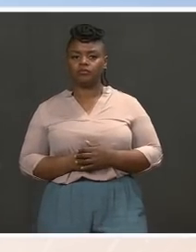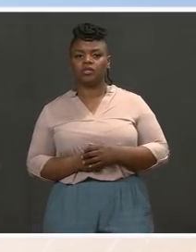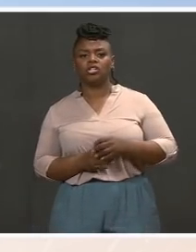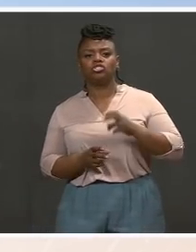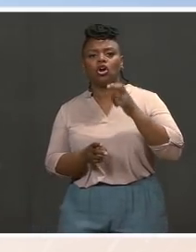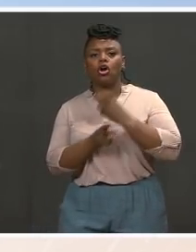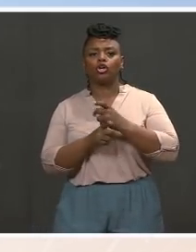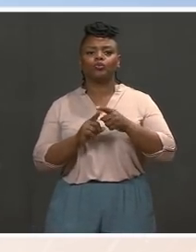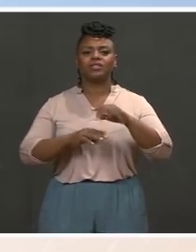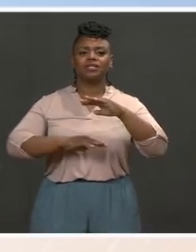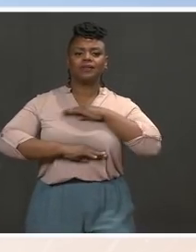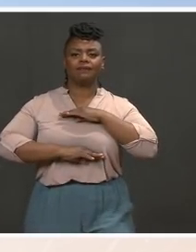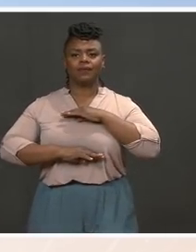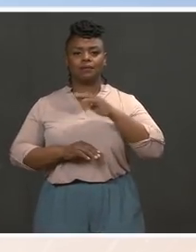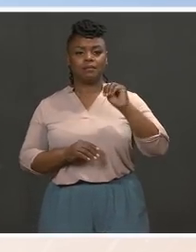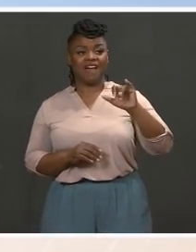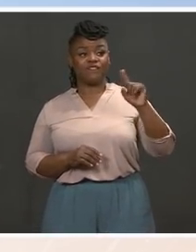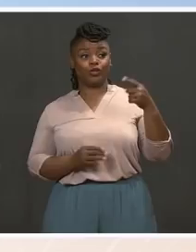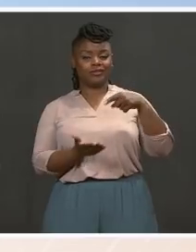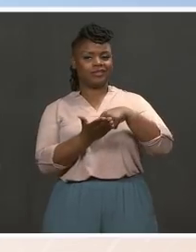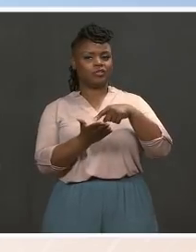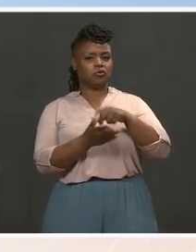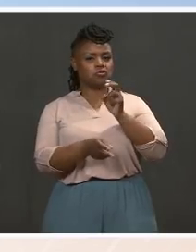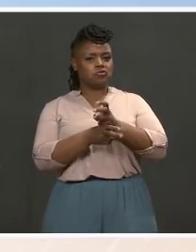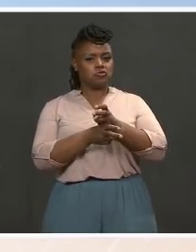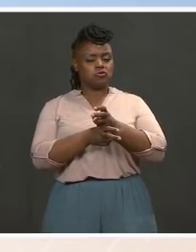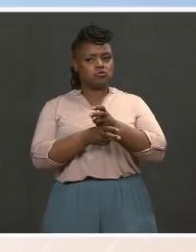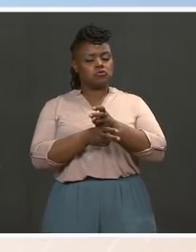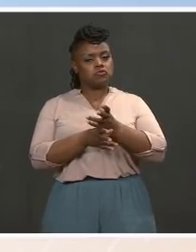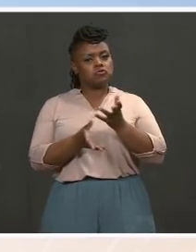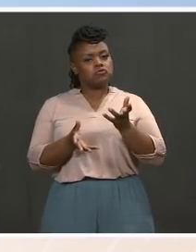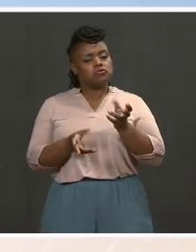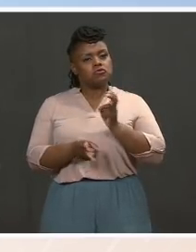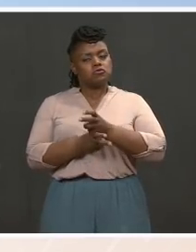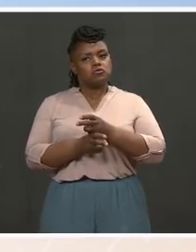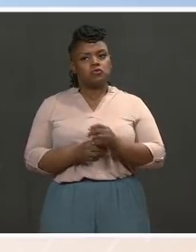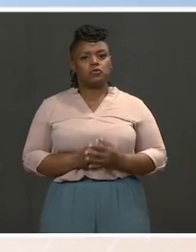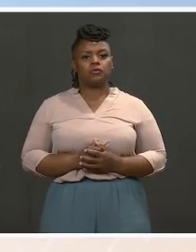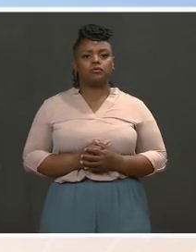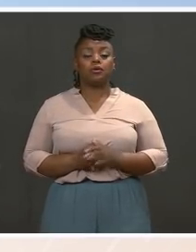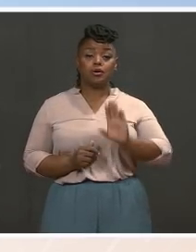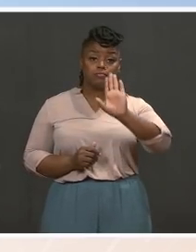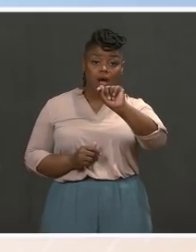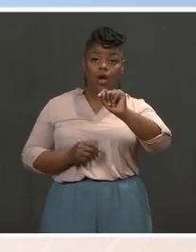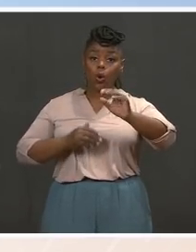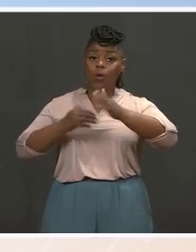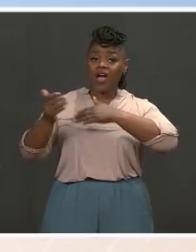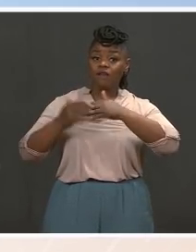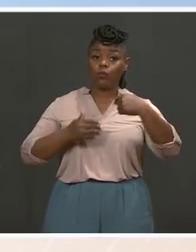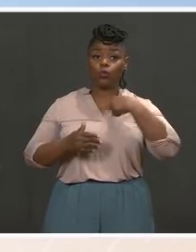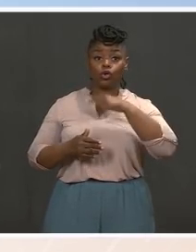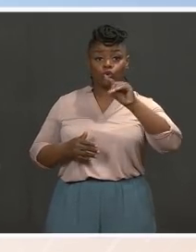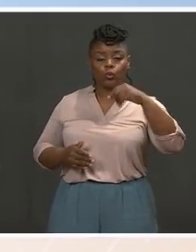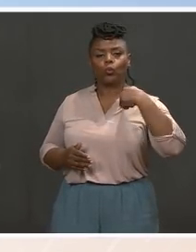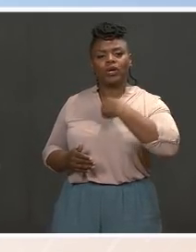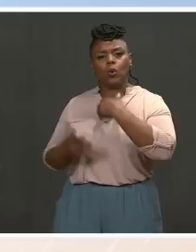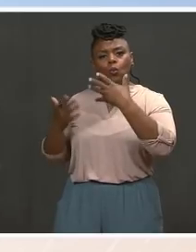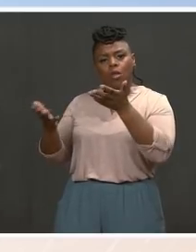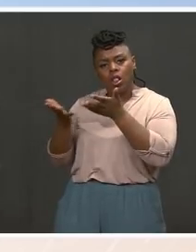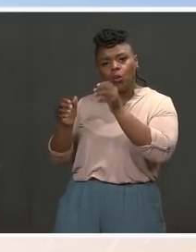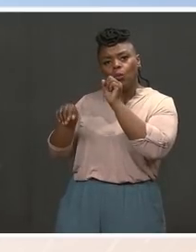the Secretary of State reiterated that in his remarks as well. Whatever we do, we'll be informed by our allies and partners.